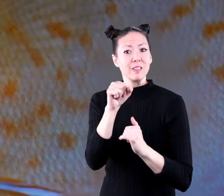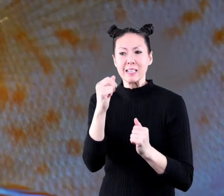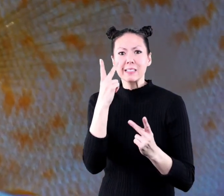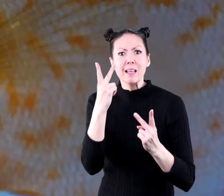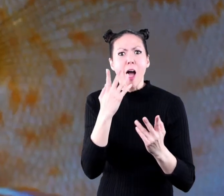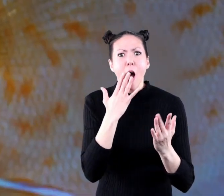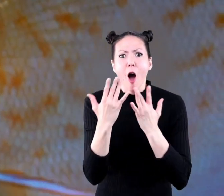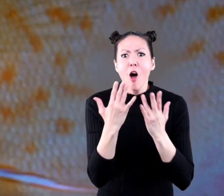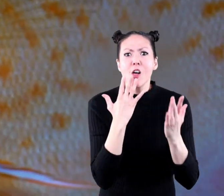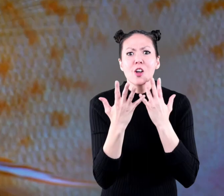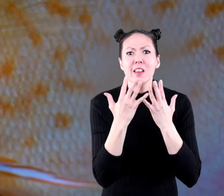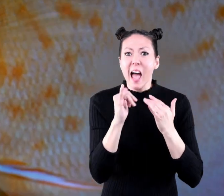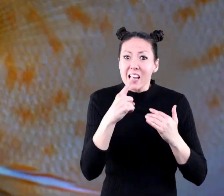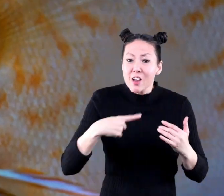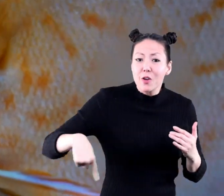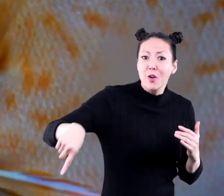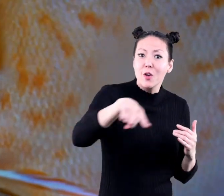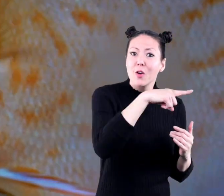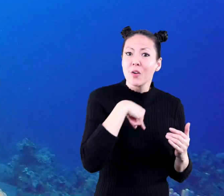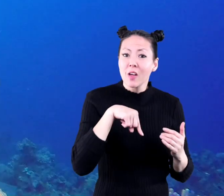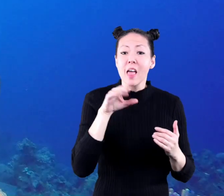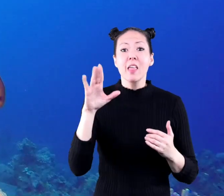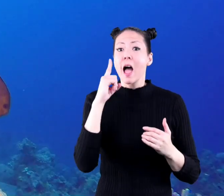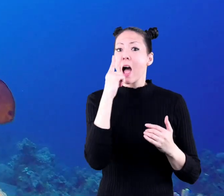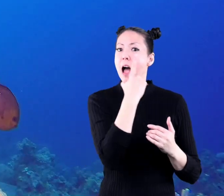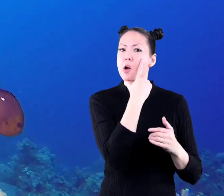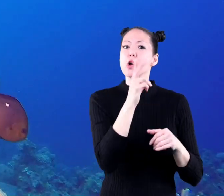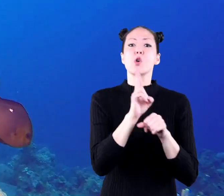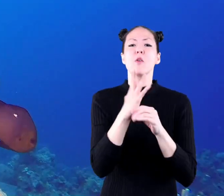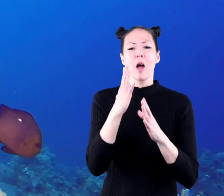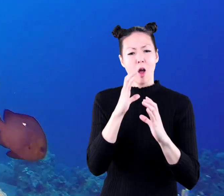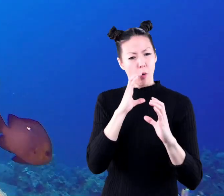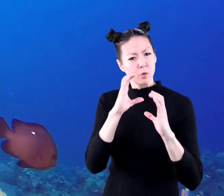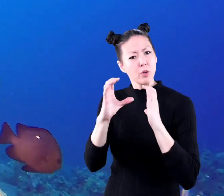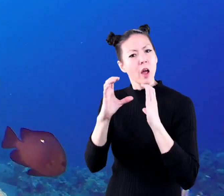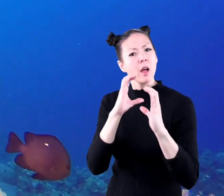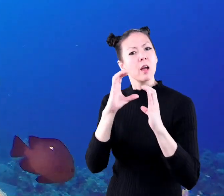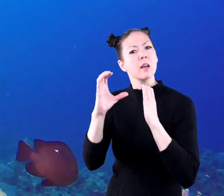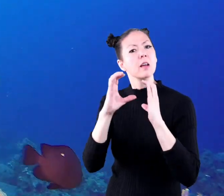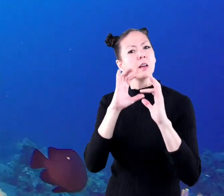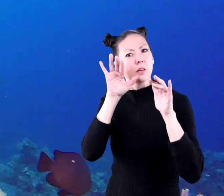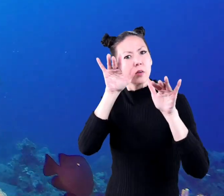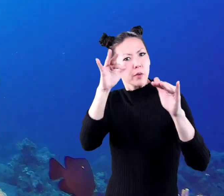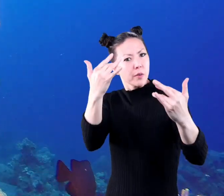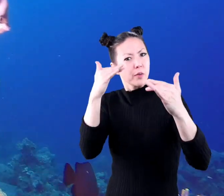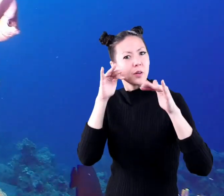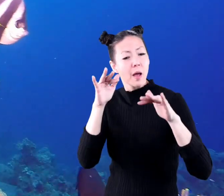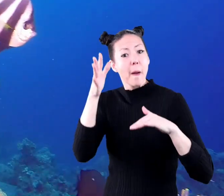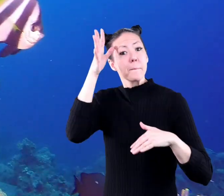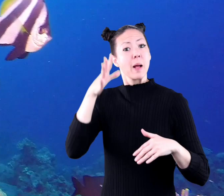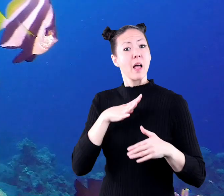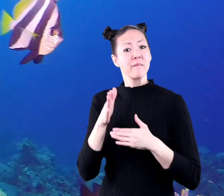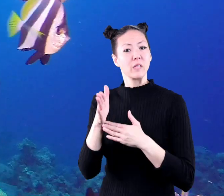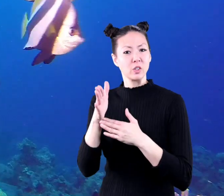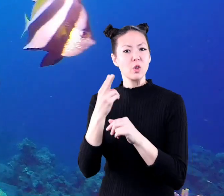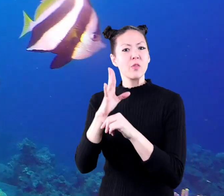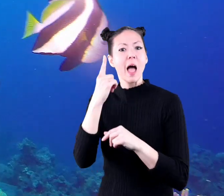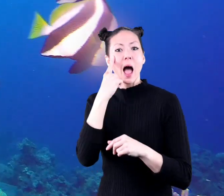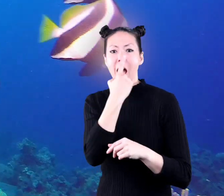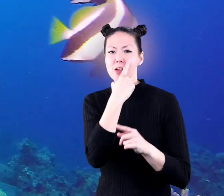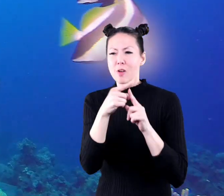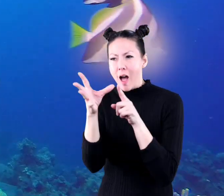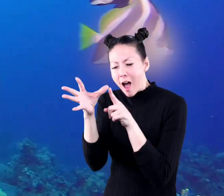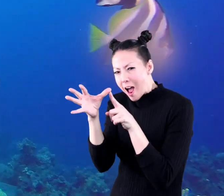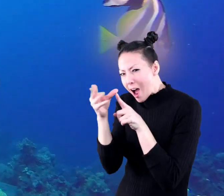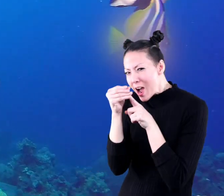they can see color like you can their eyes are also used to communicate the male fish uses his eyes